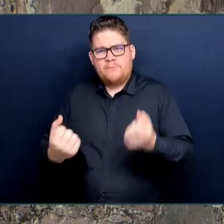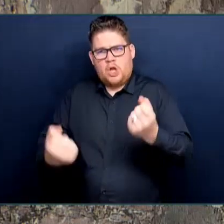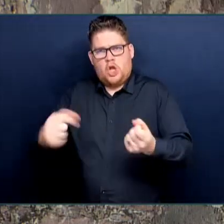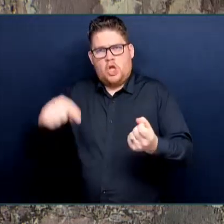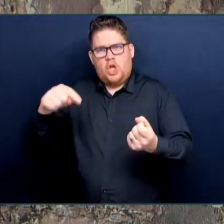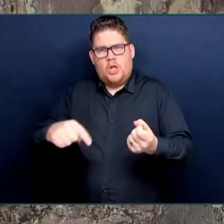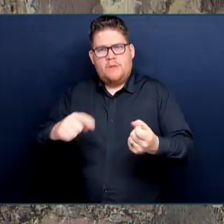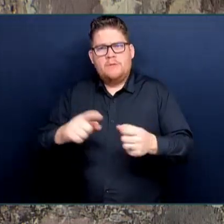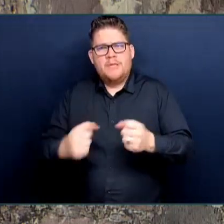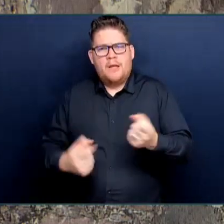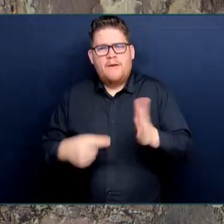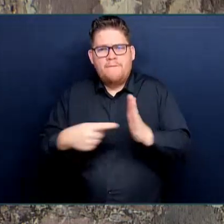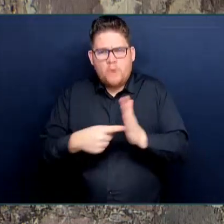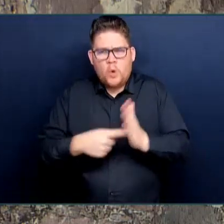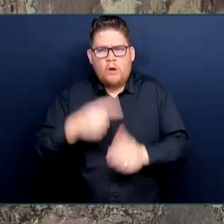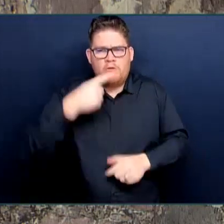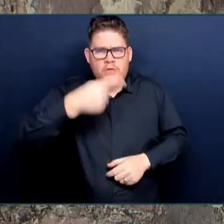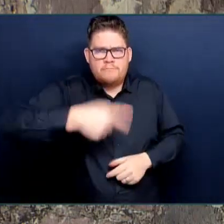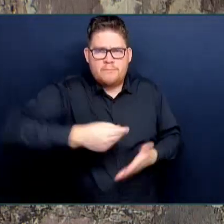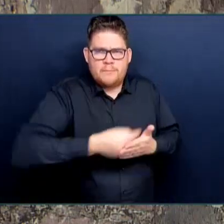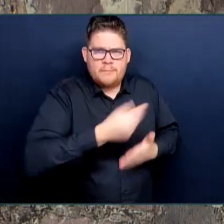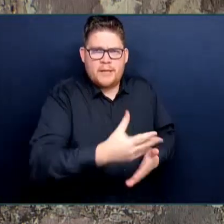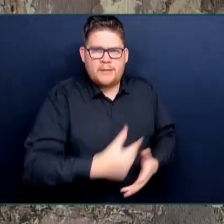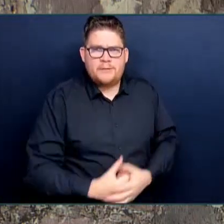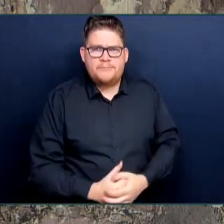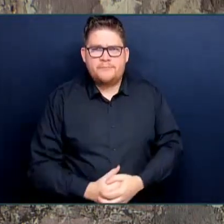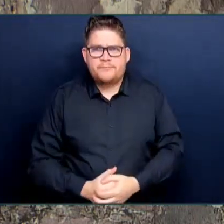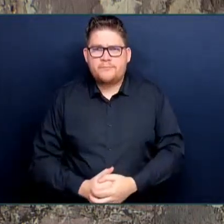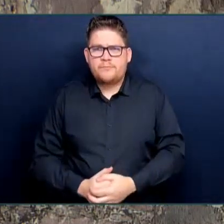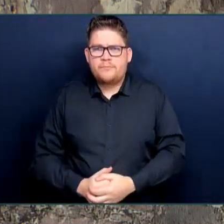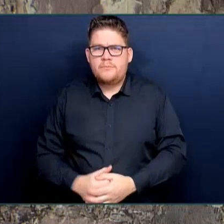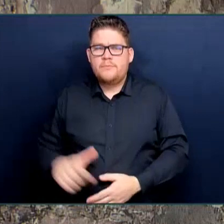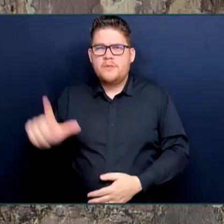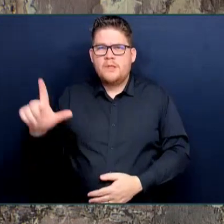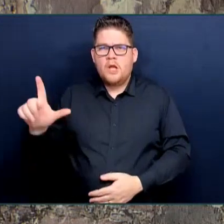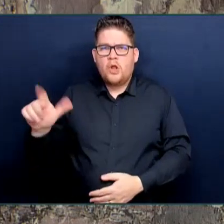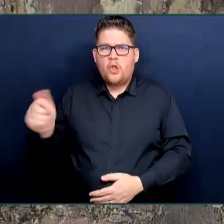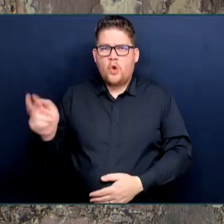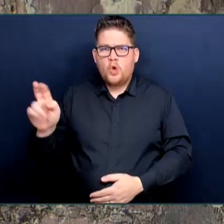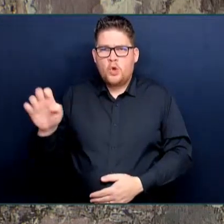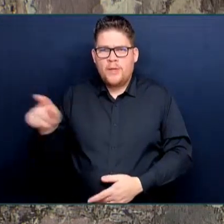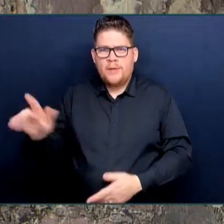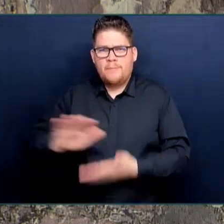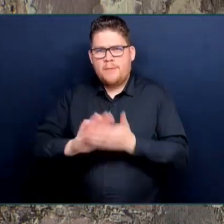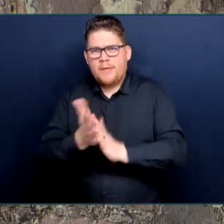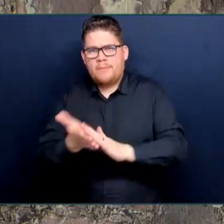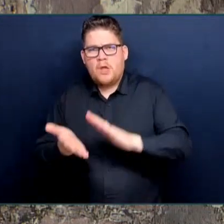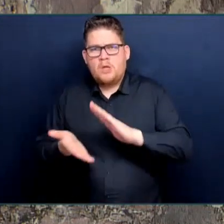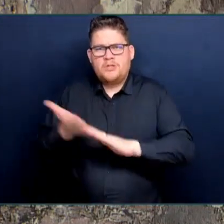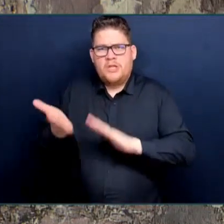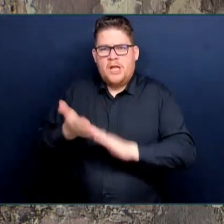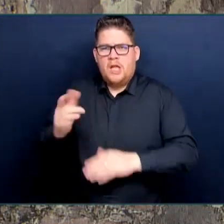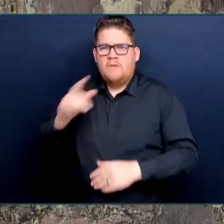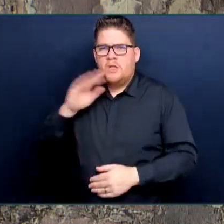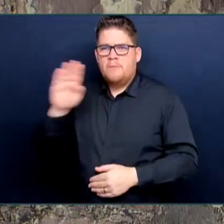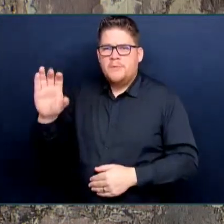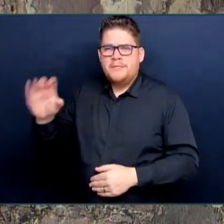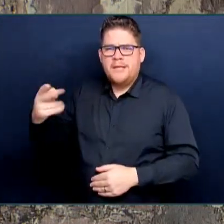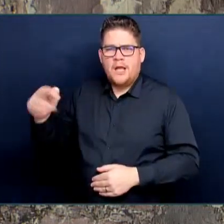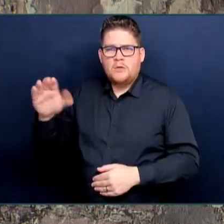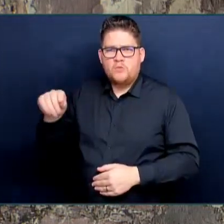is going to be critically important. She served under both sides of this House. She started in the Office of the Auditor General.